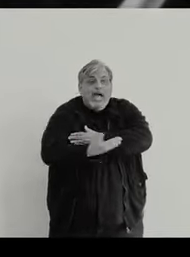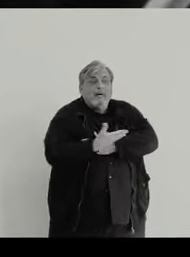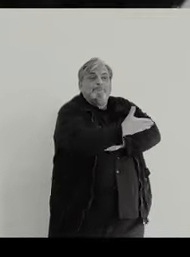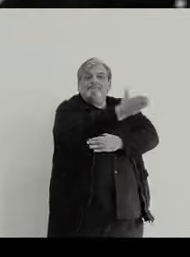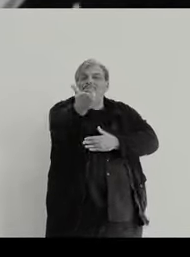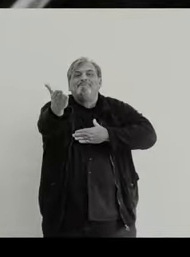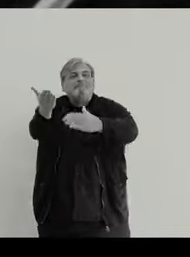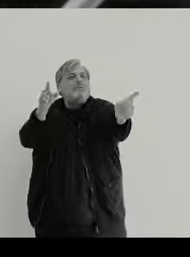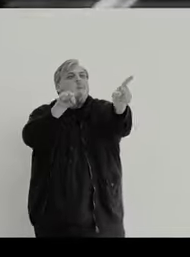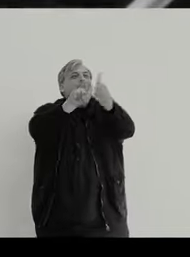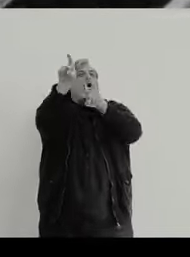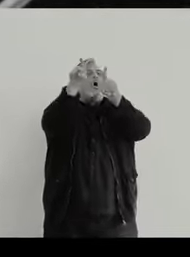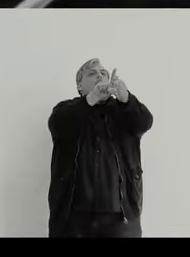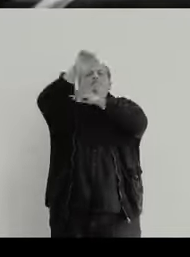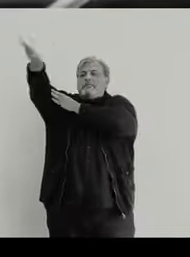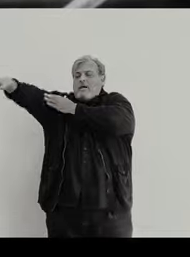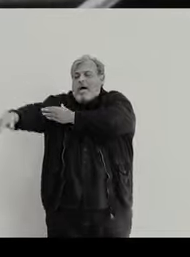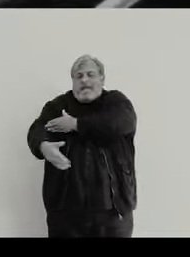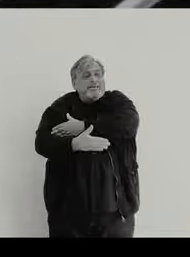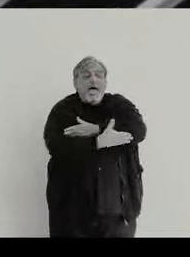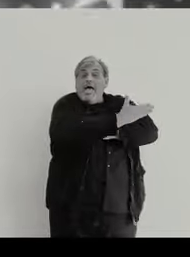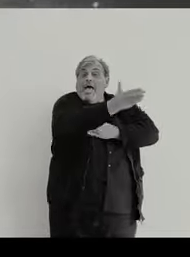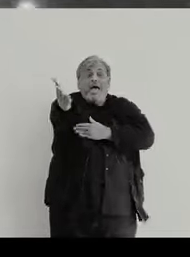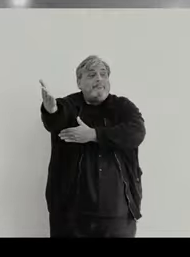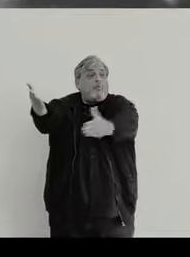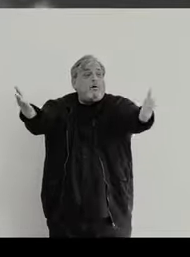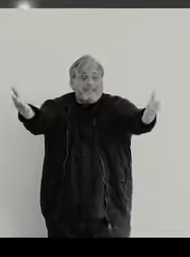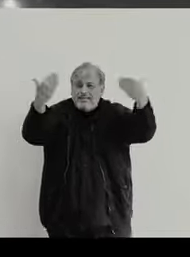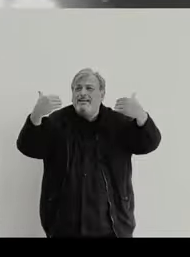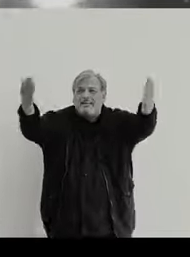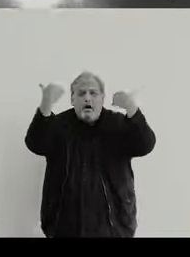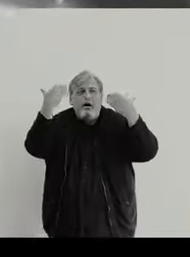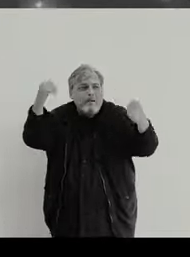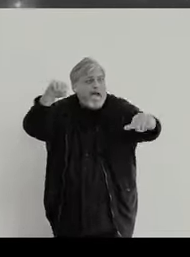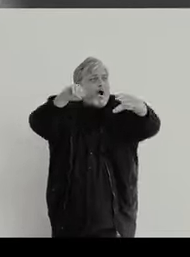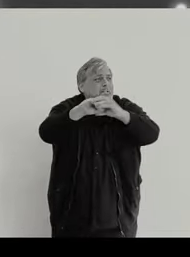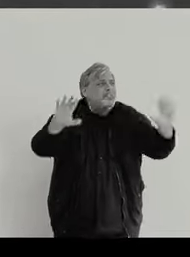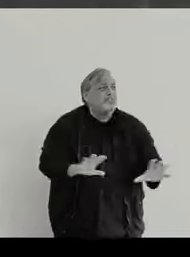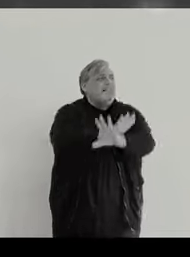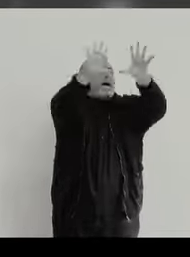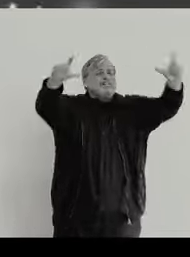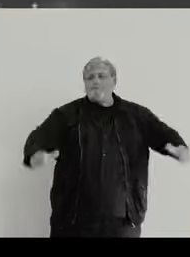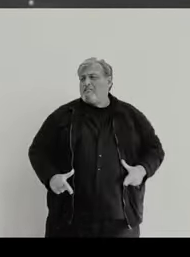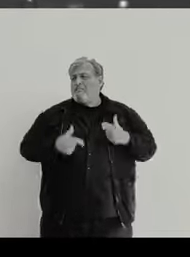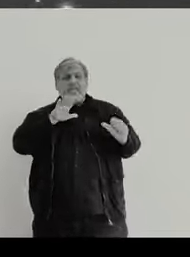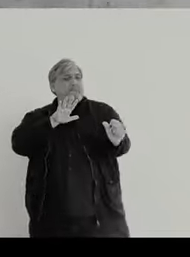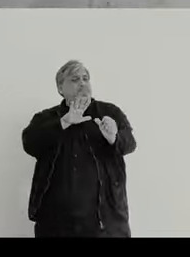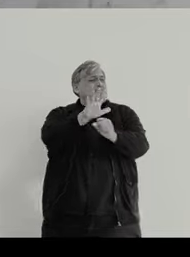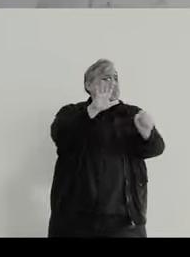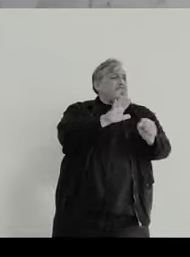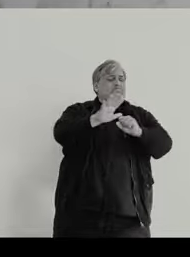Everyone here is the star of the night Everyone needs to come out in the light